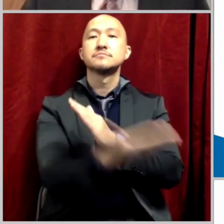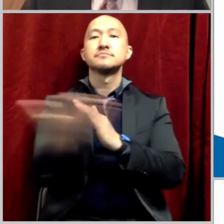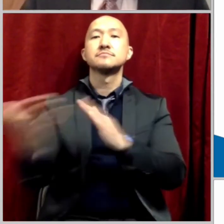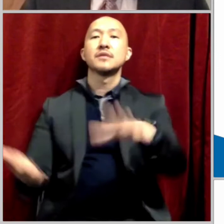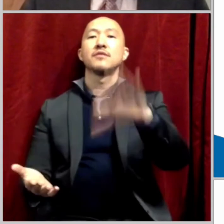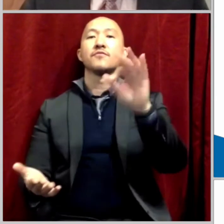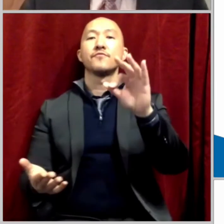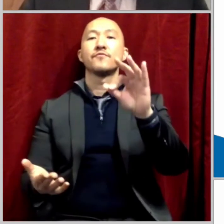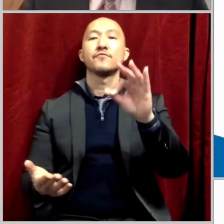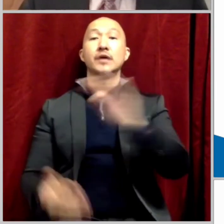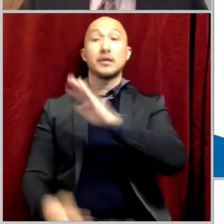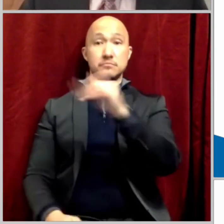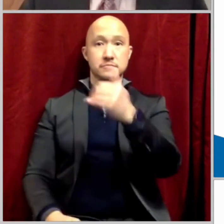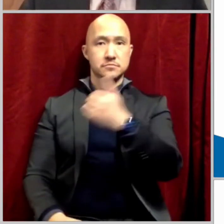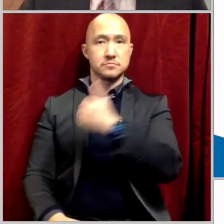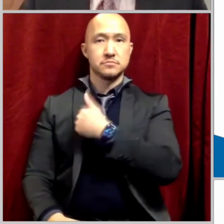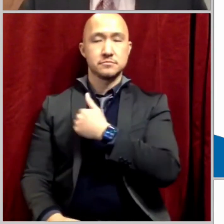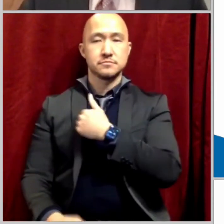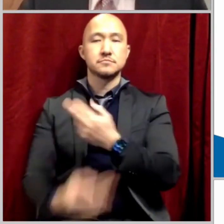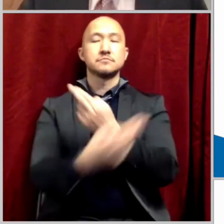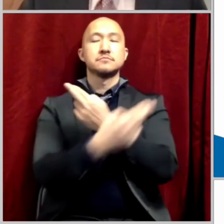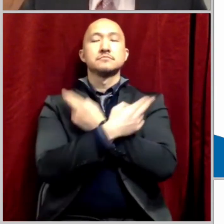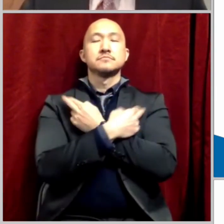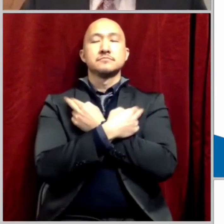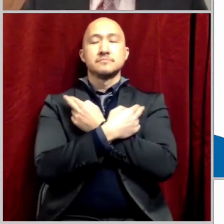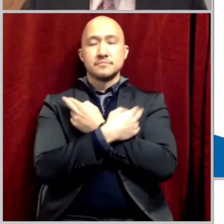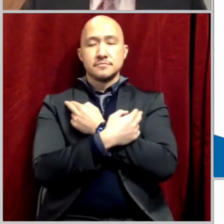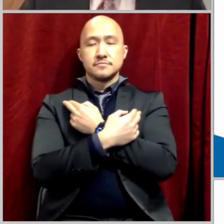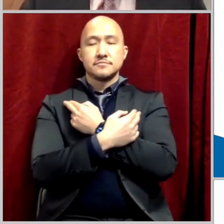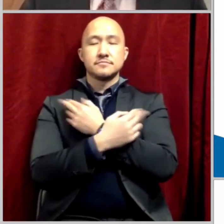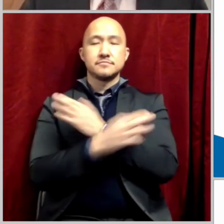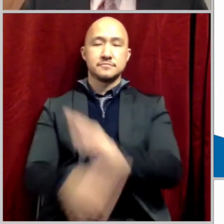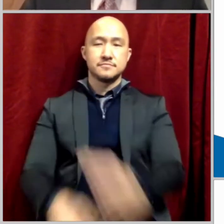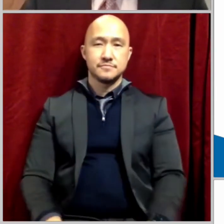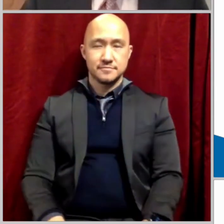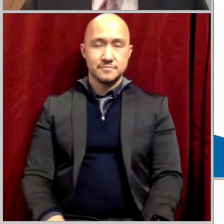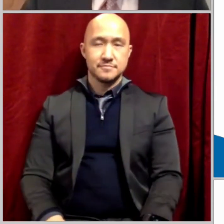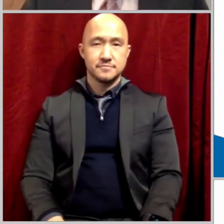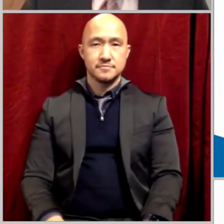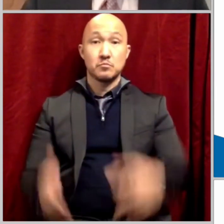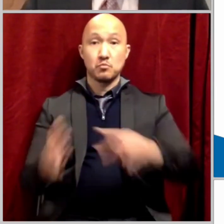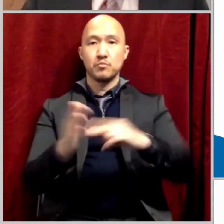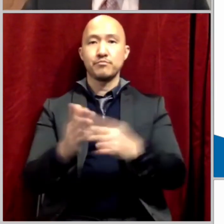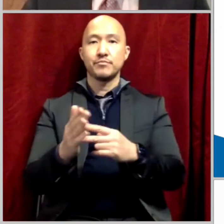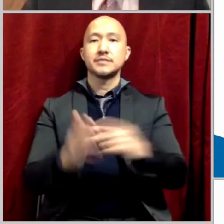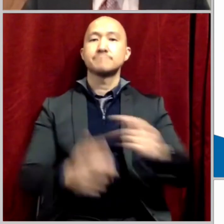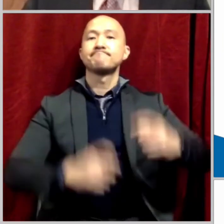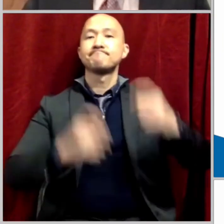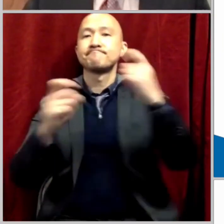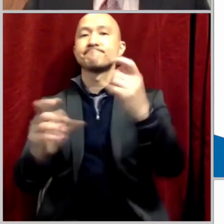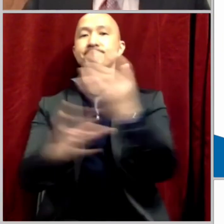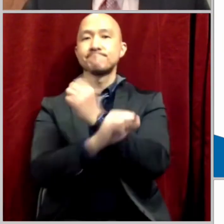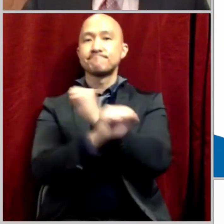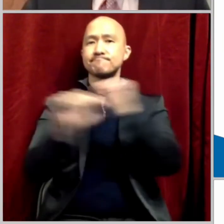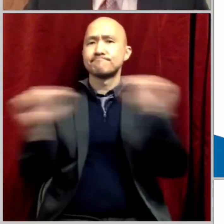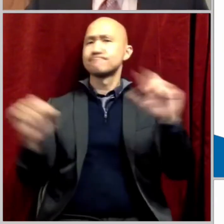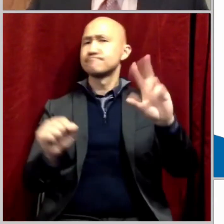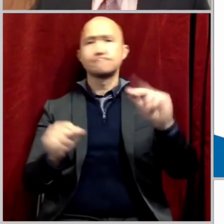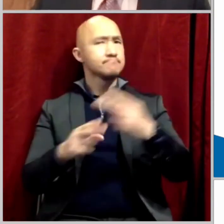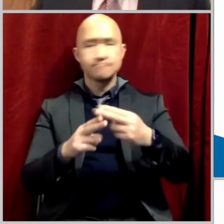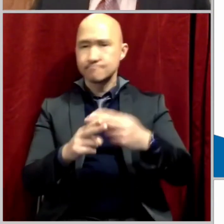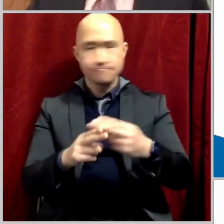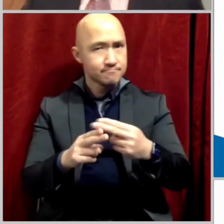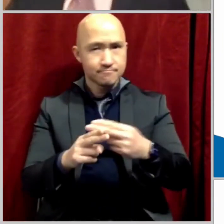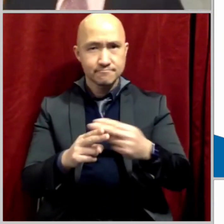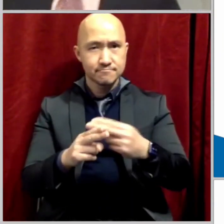all you who are weary and burdened, and I'll give you rest, he's talking about salvation and eternal rest. Not one that wears off after taking a nap. You you